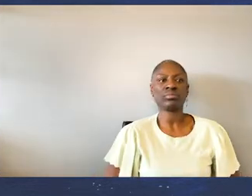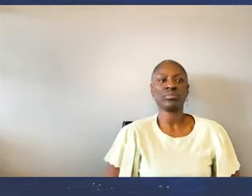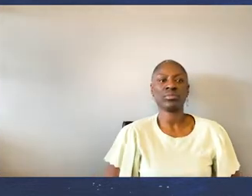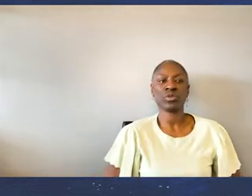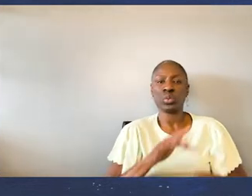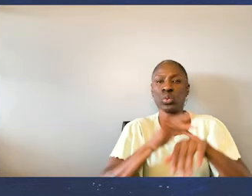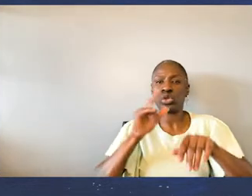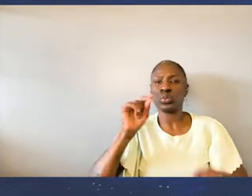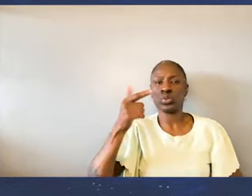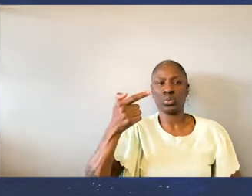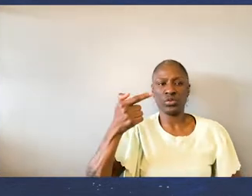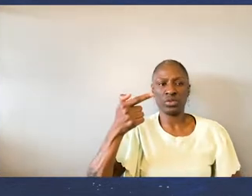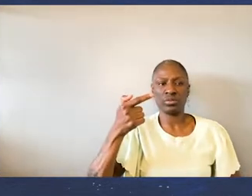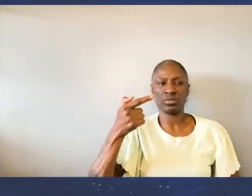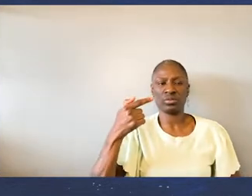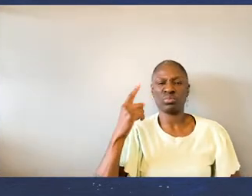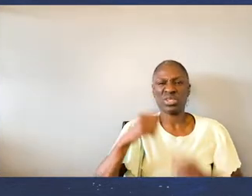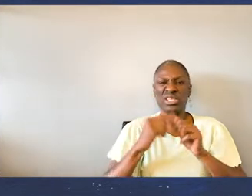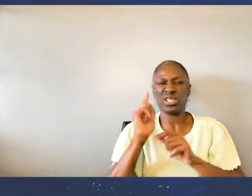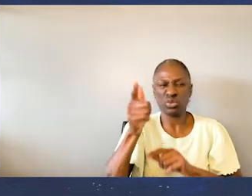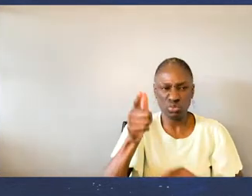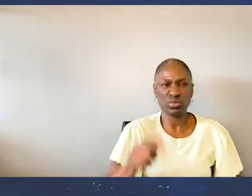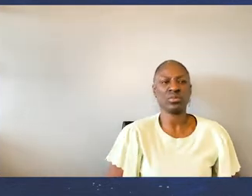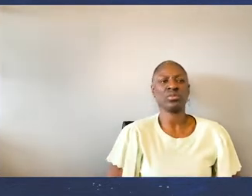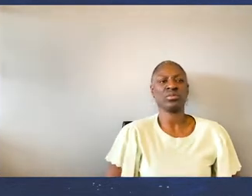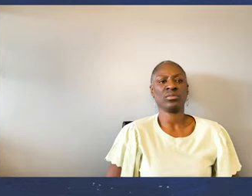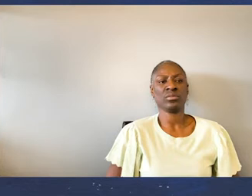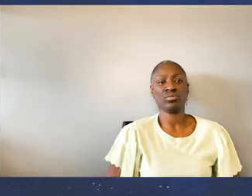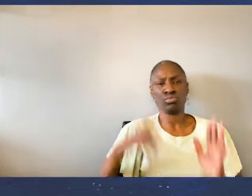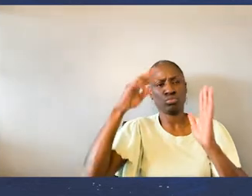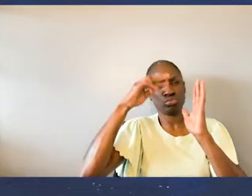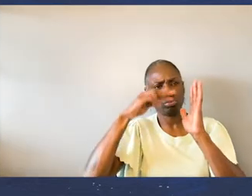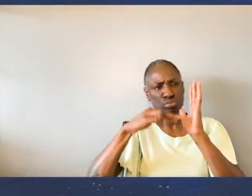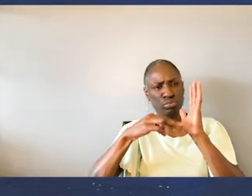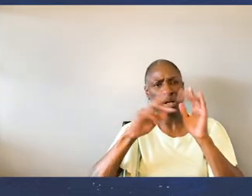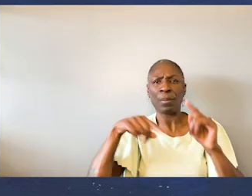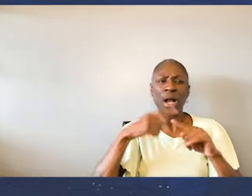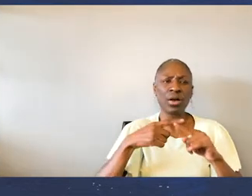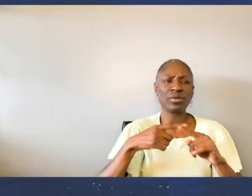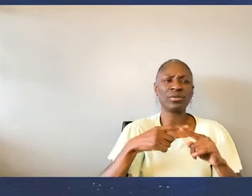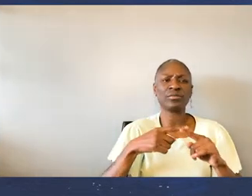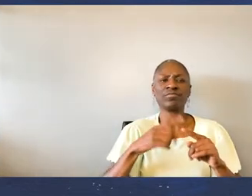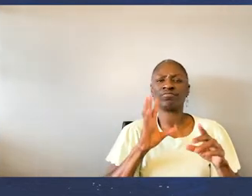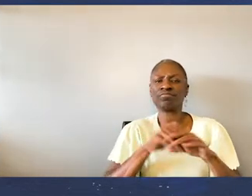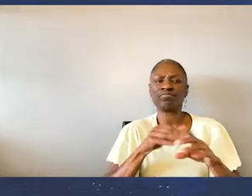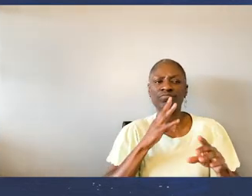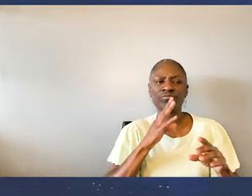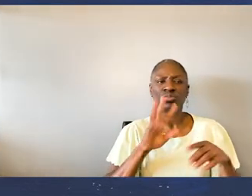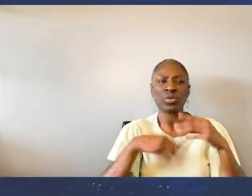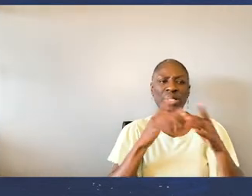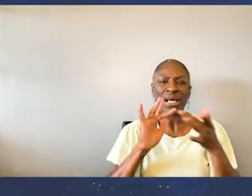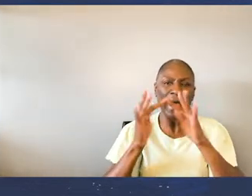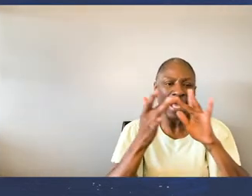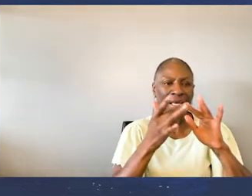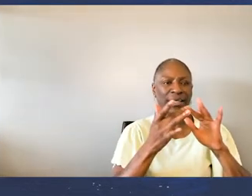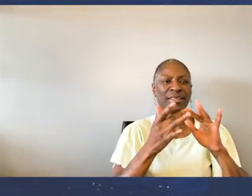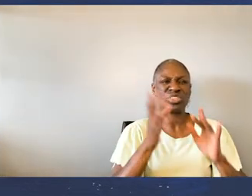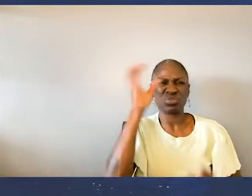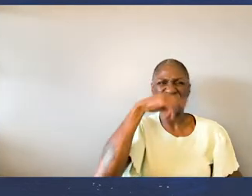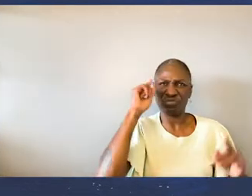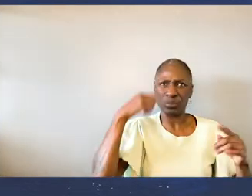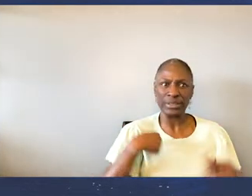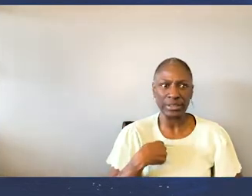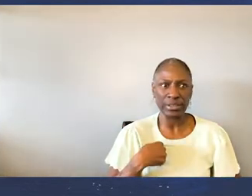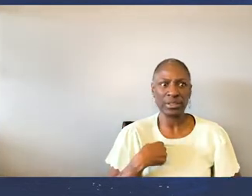And it talks about this newfound belonging of mine in an online world and how strange it was for me to be finding joy